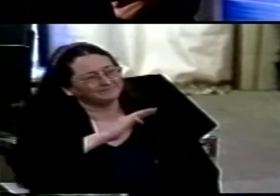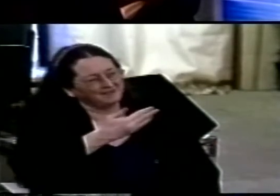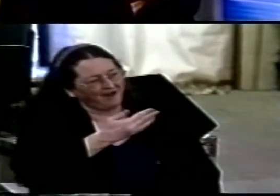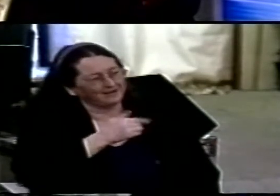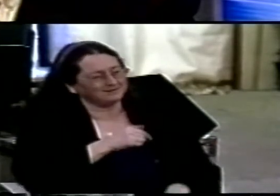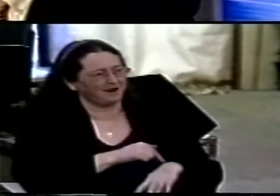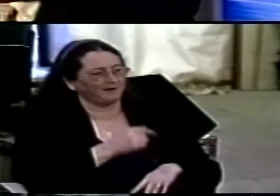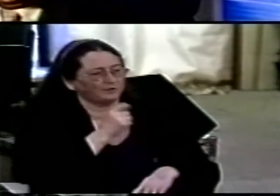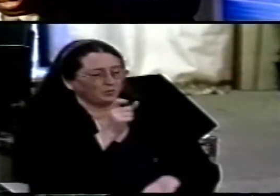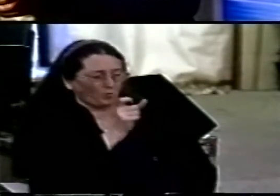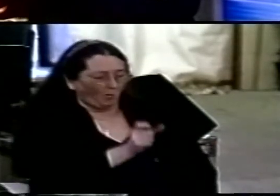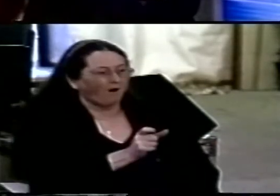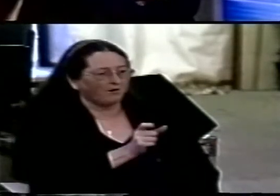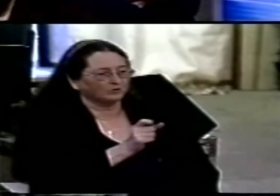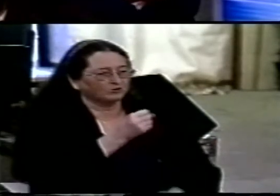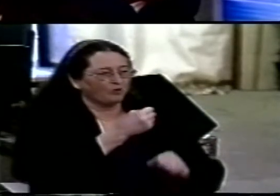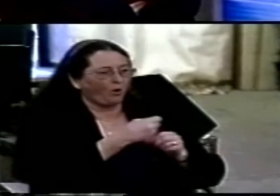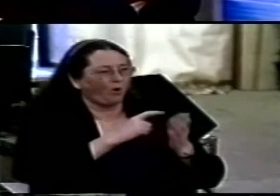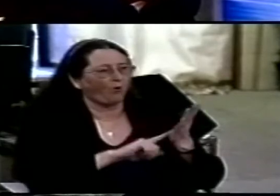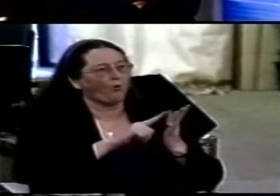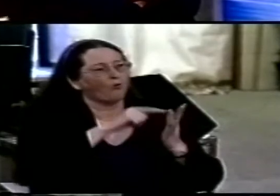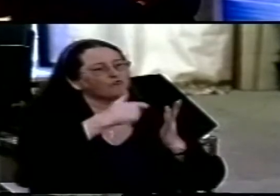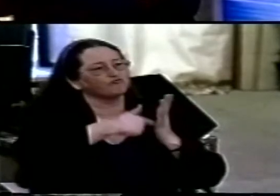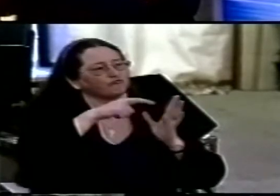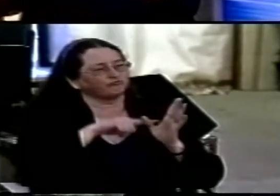chapter he's talking about glory